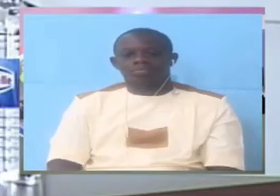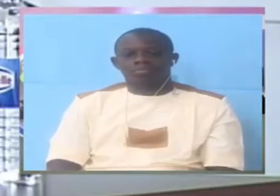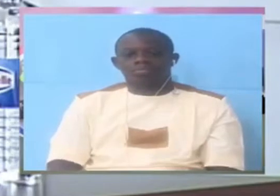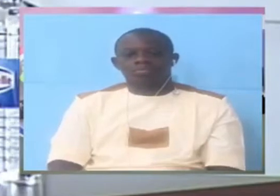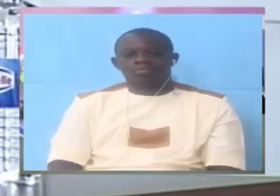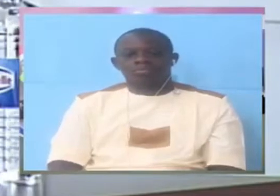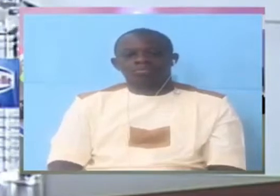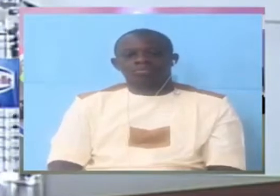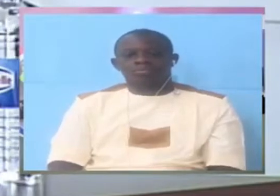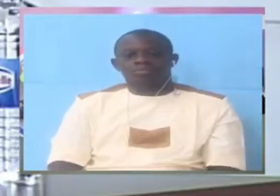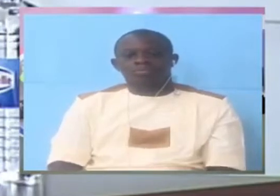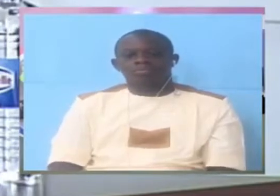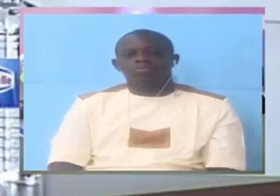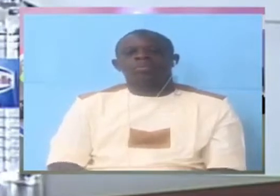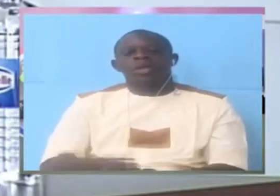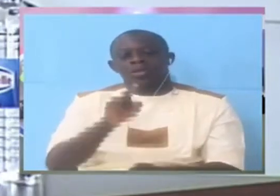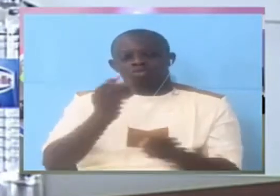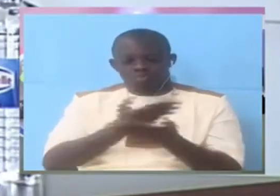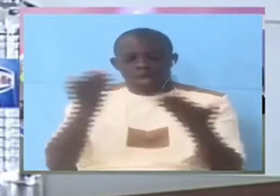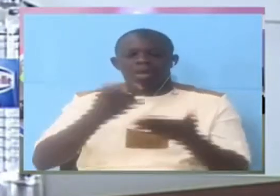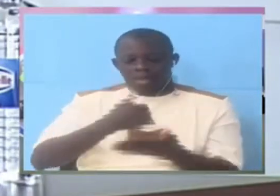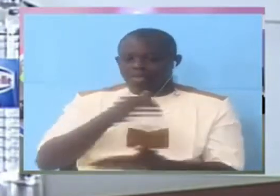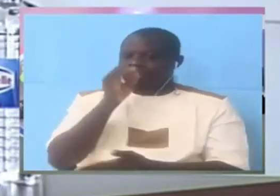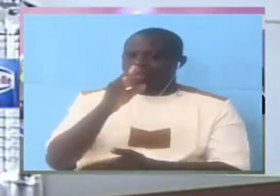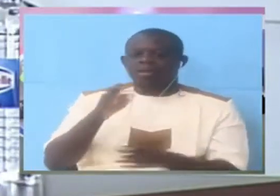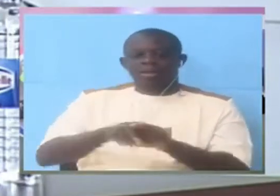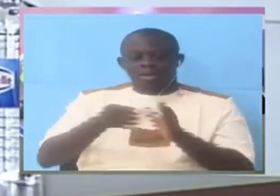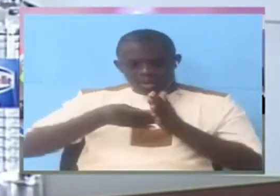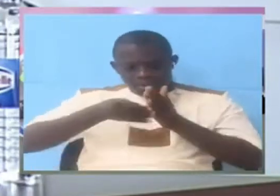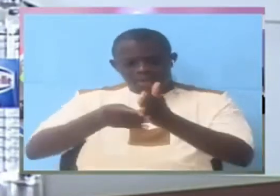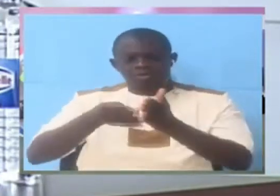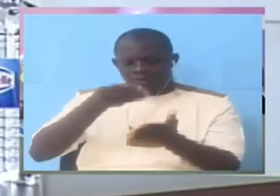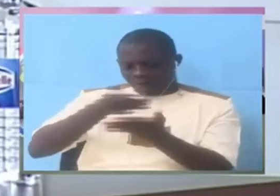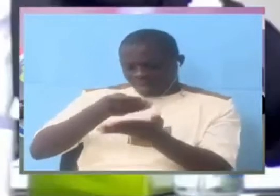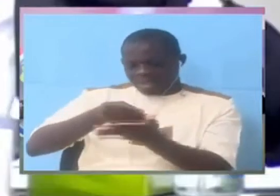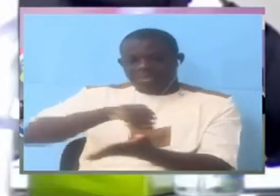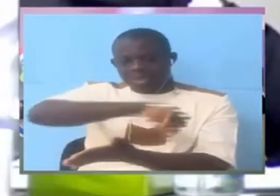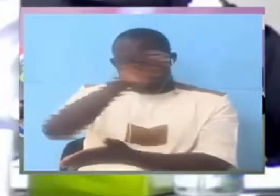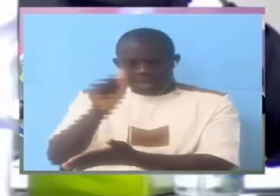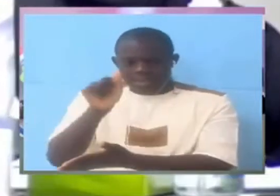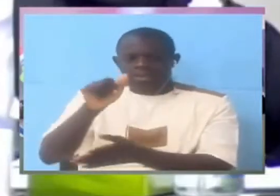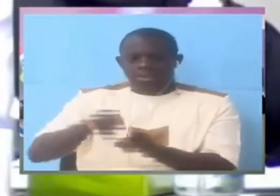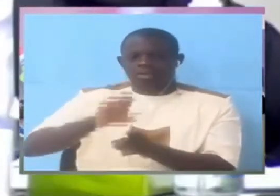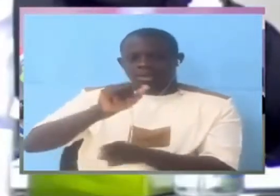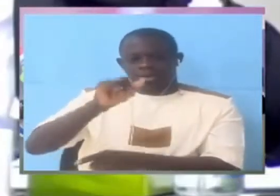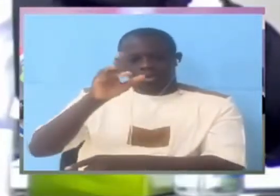it's that's why I said director of finance and admin. Okay.